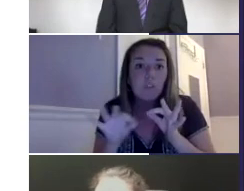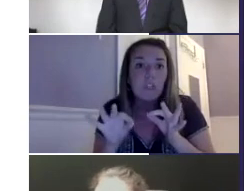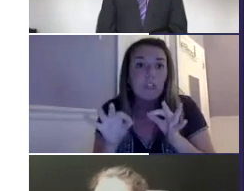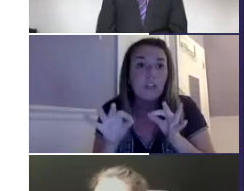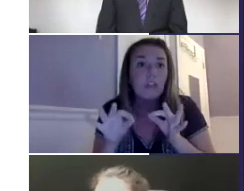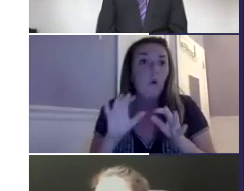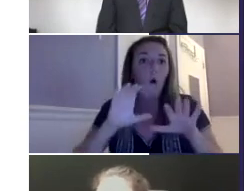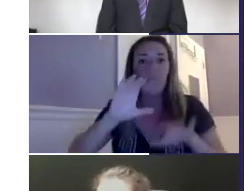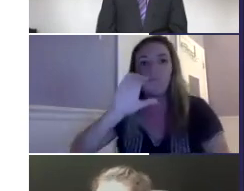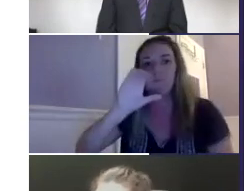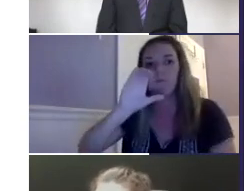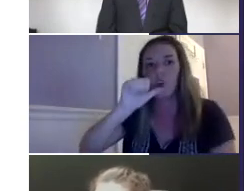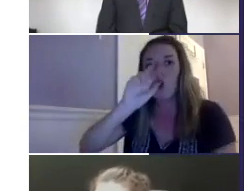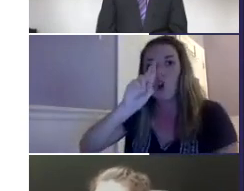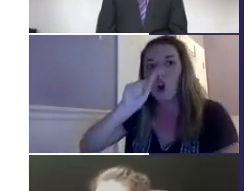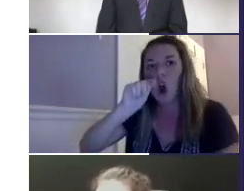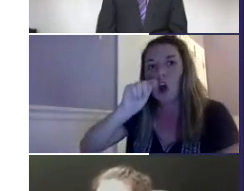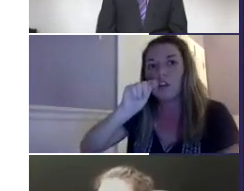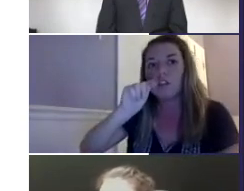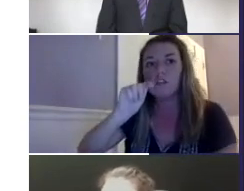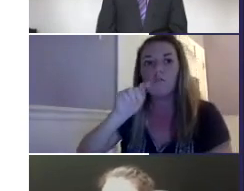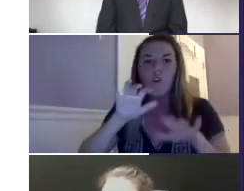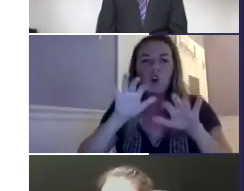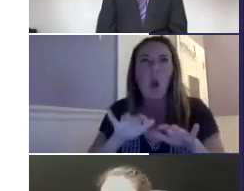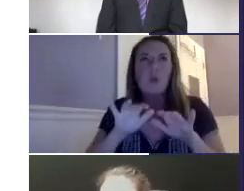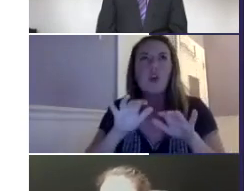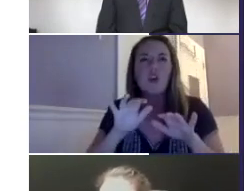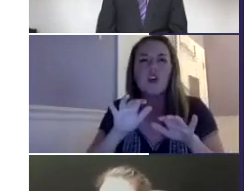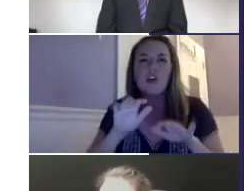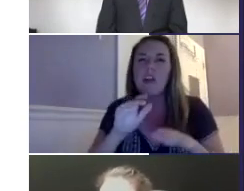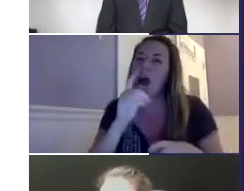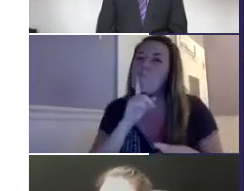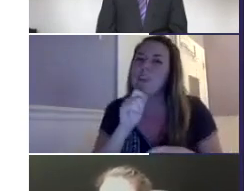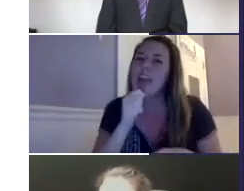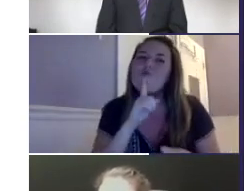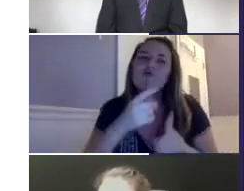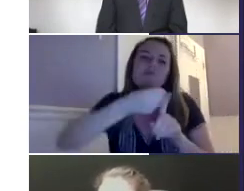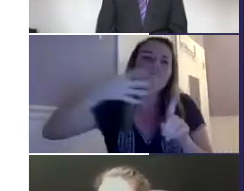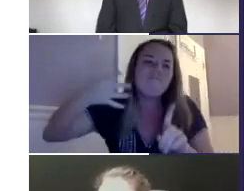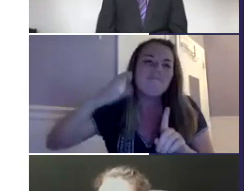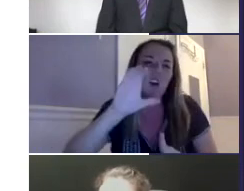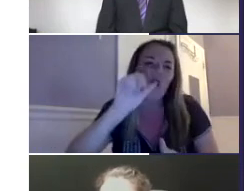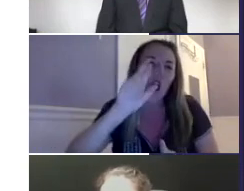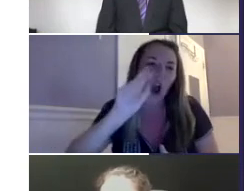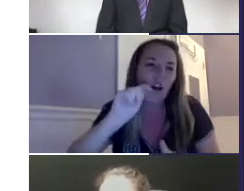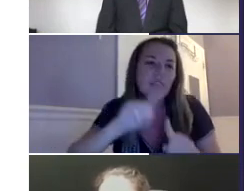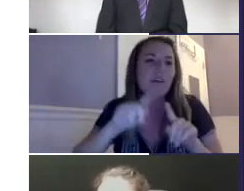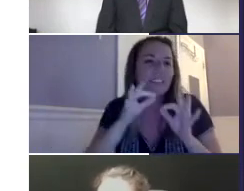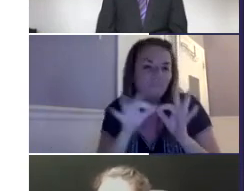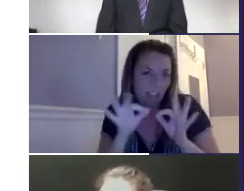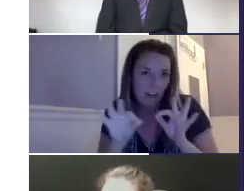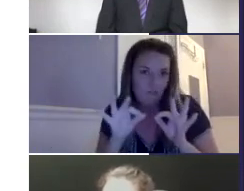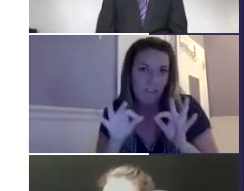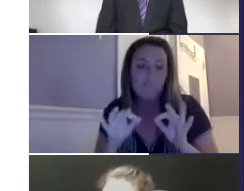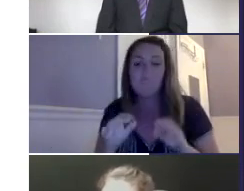Some students would rather have captioning. That's a service called CART, which is computer, I don't really remember